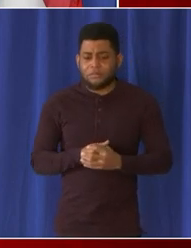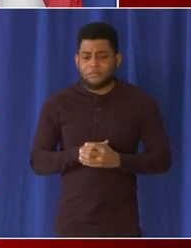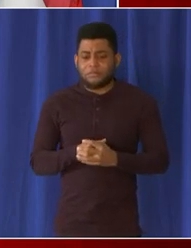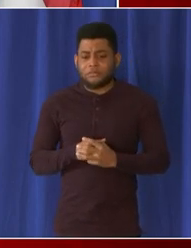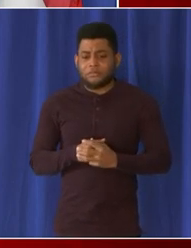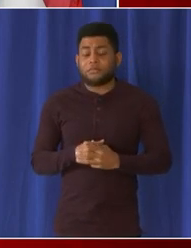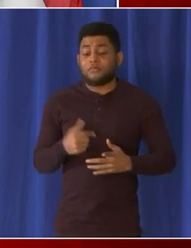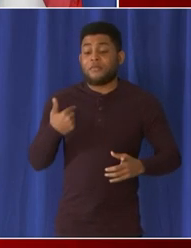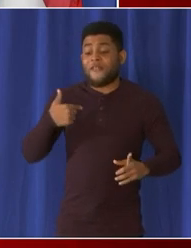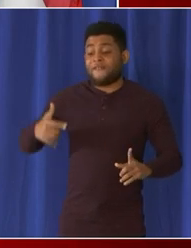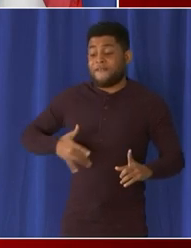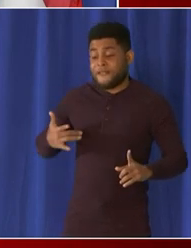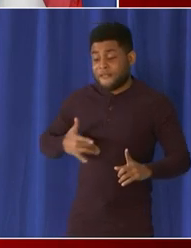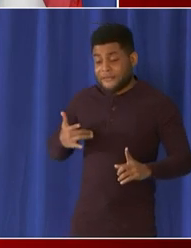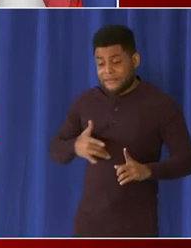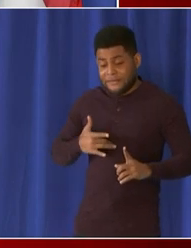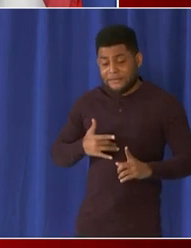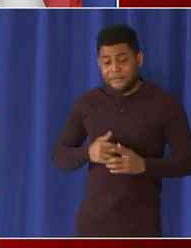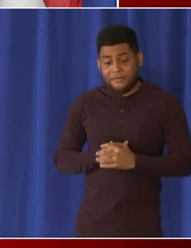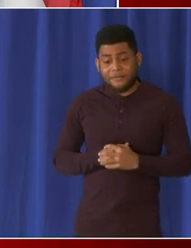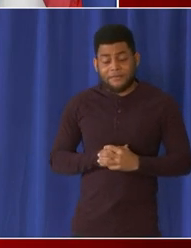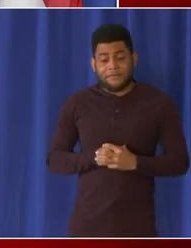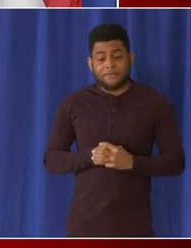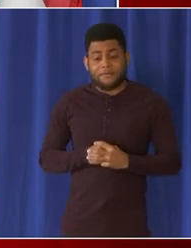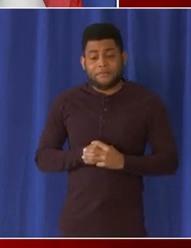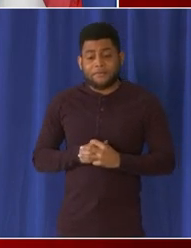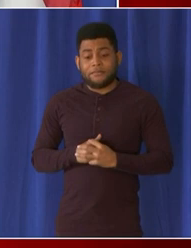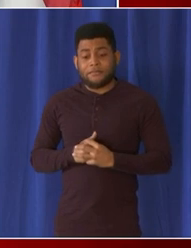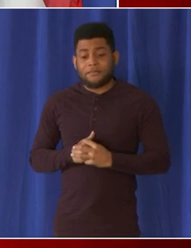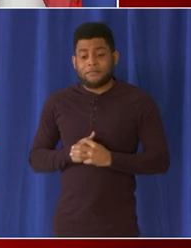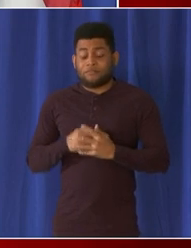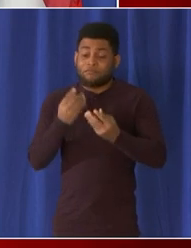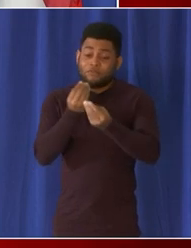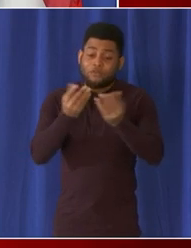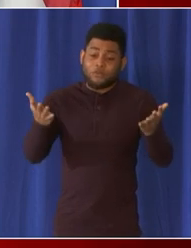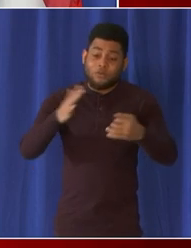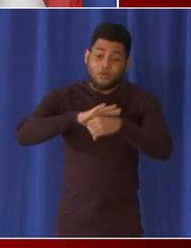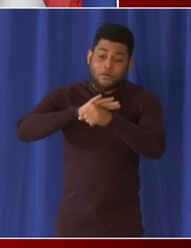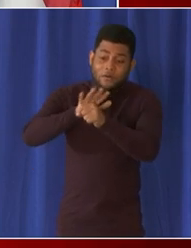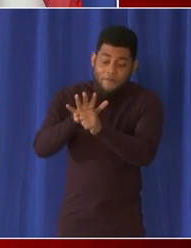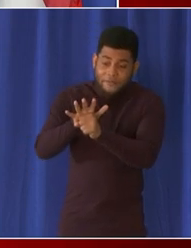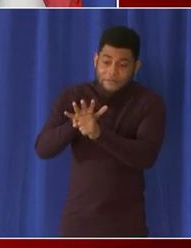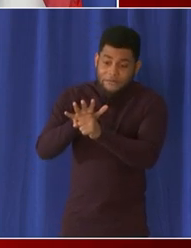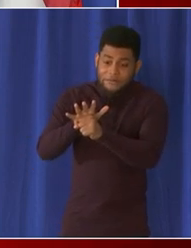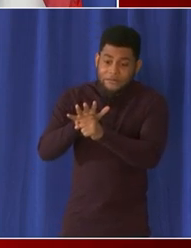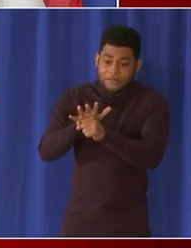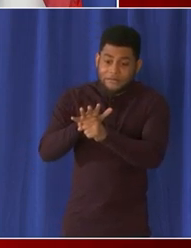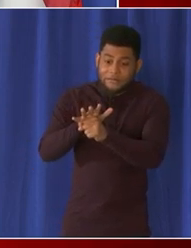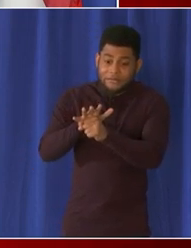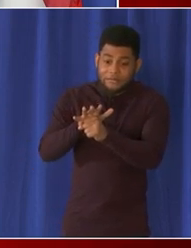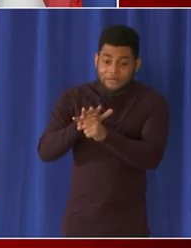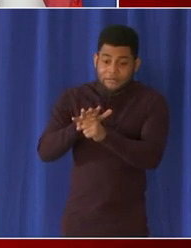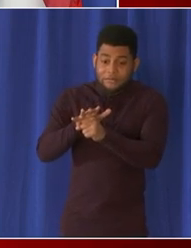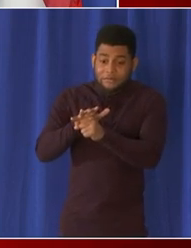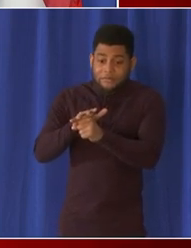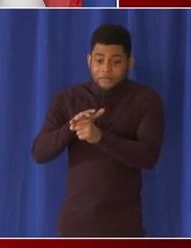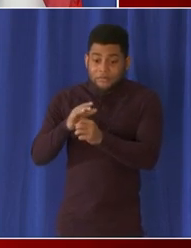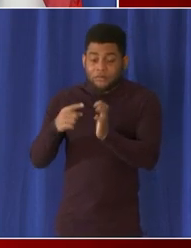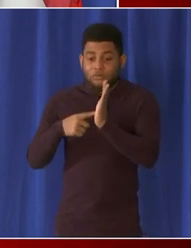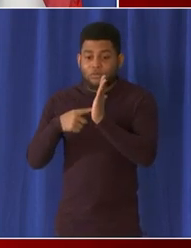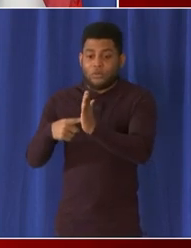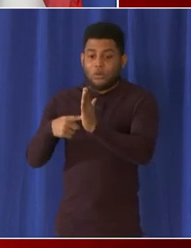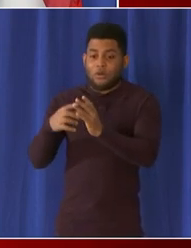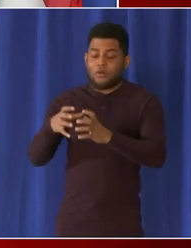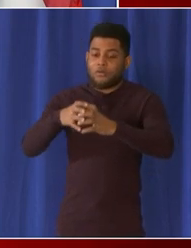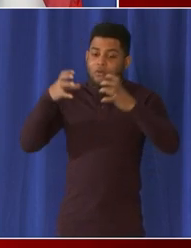um covet has been um has presented a number of issues